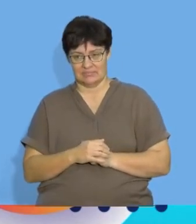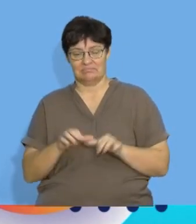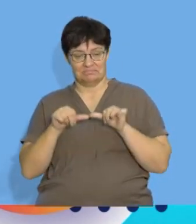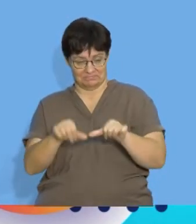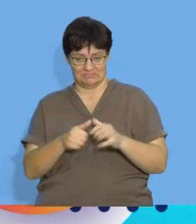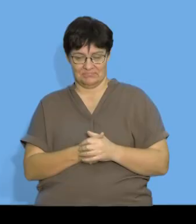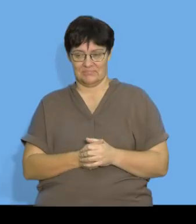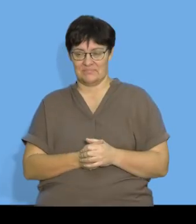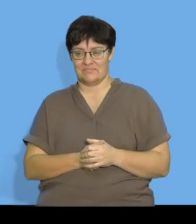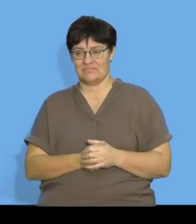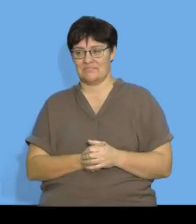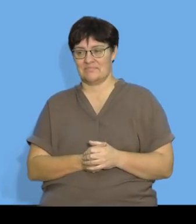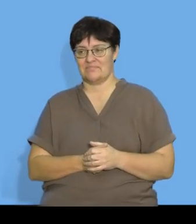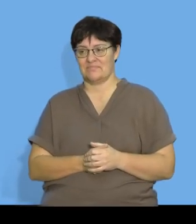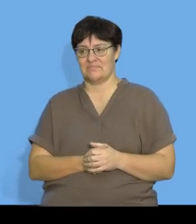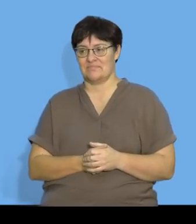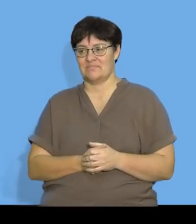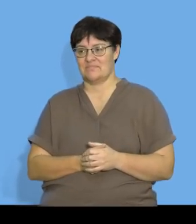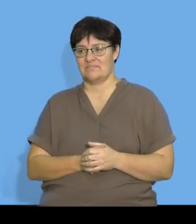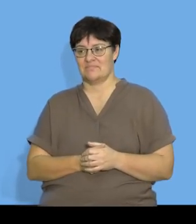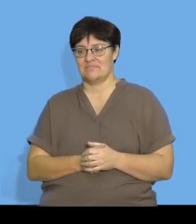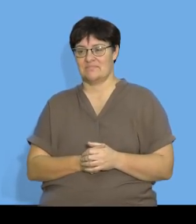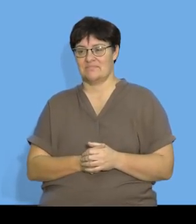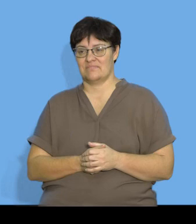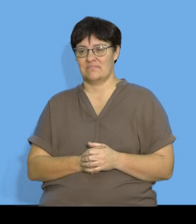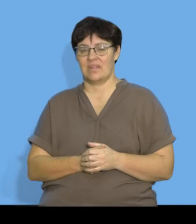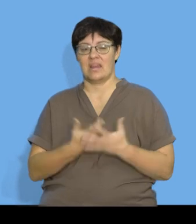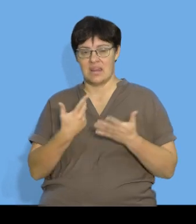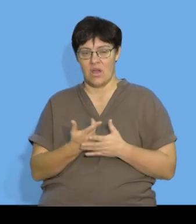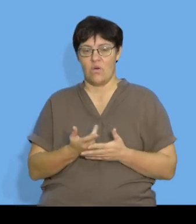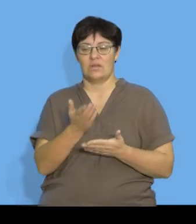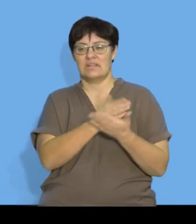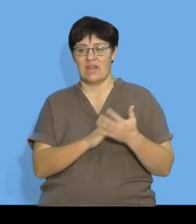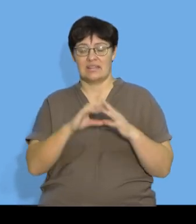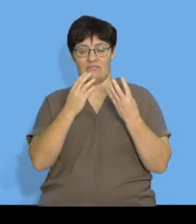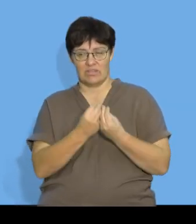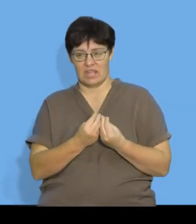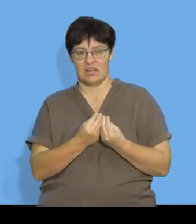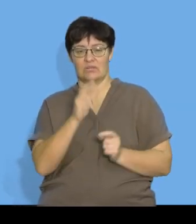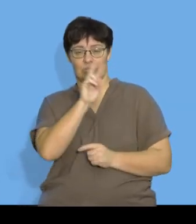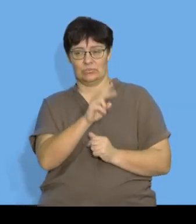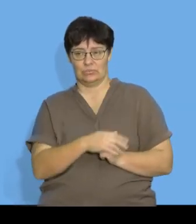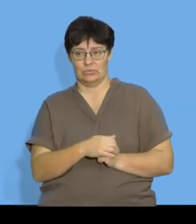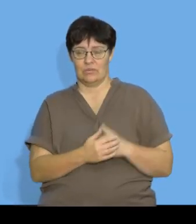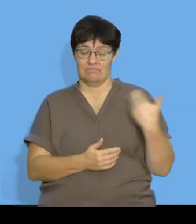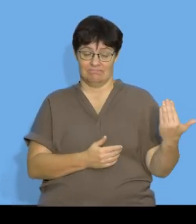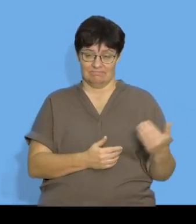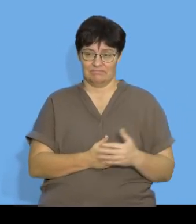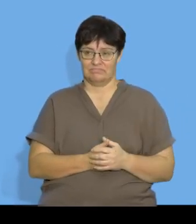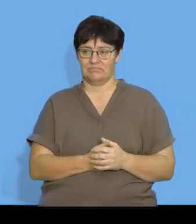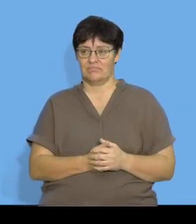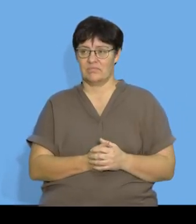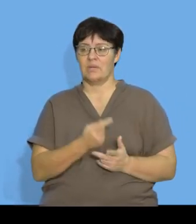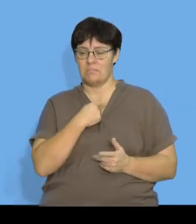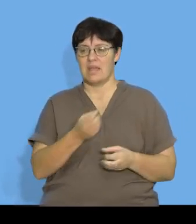so I'm then going to divide everything by 2 on this left hand side because that's going to